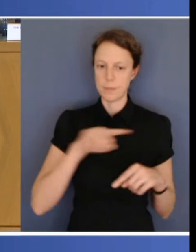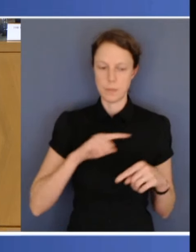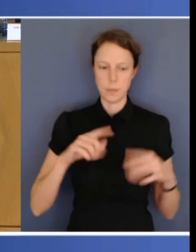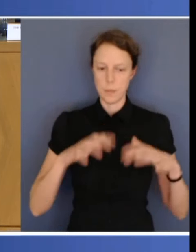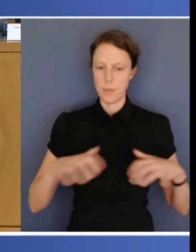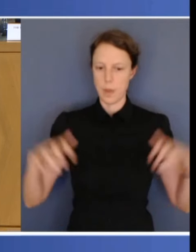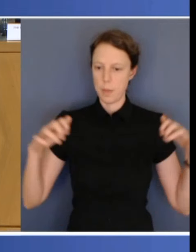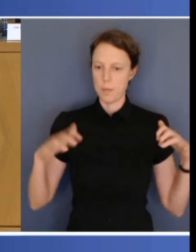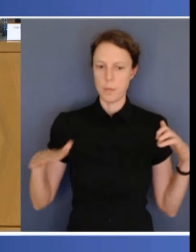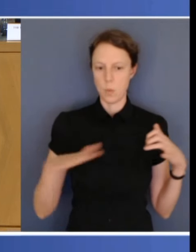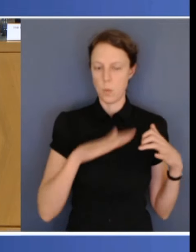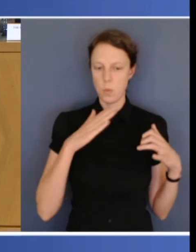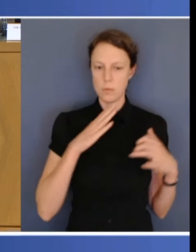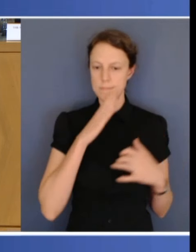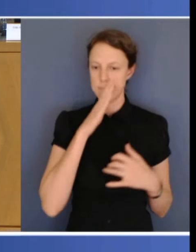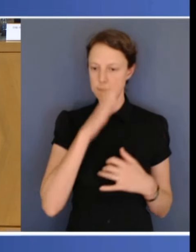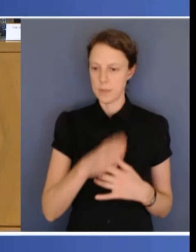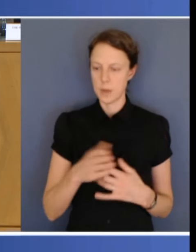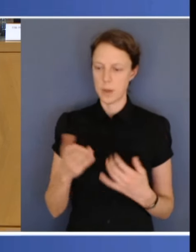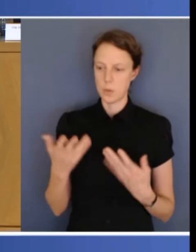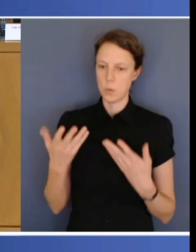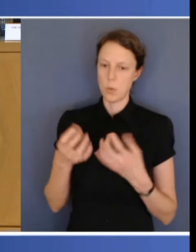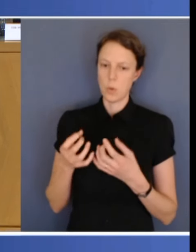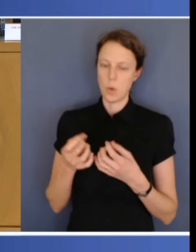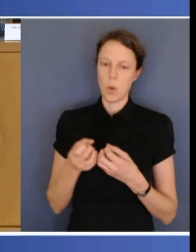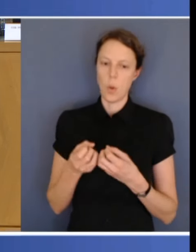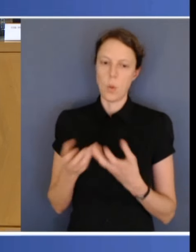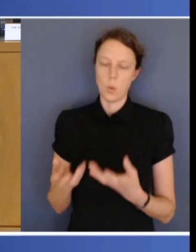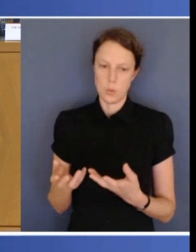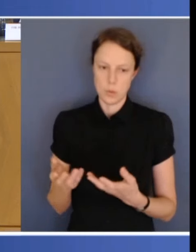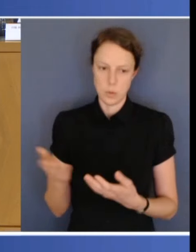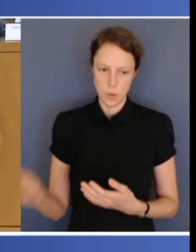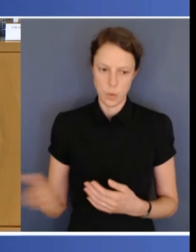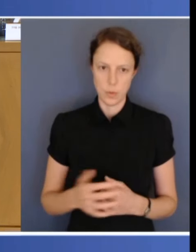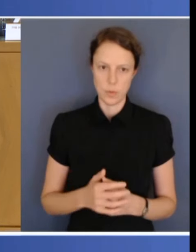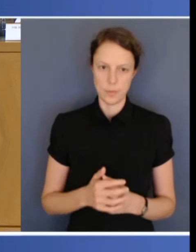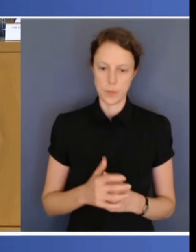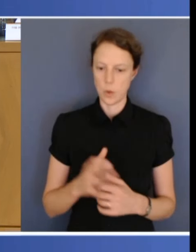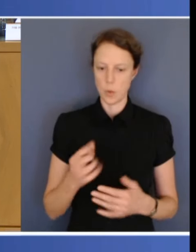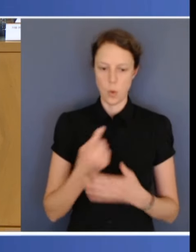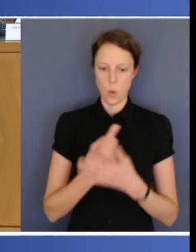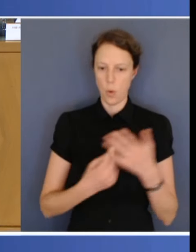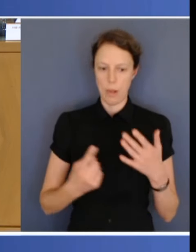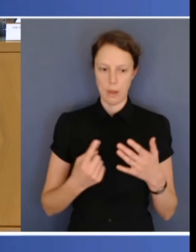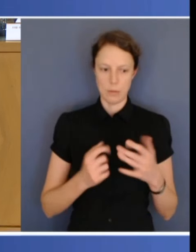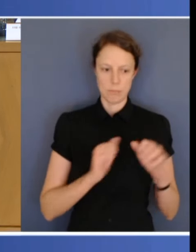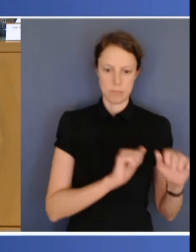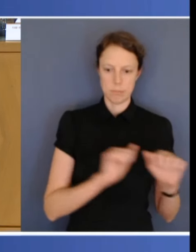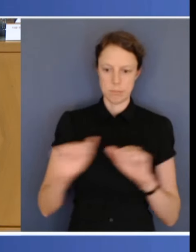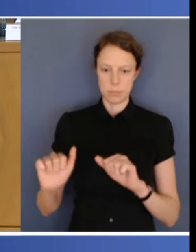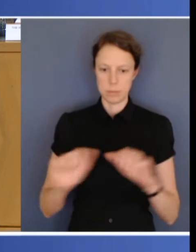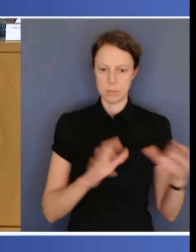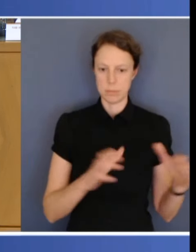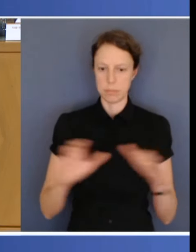that goes beyond just parliamentarians across the political spectrum. It also goes to